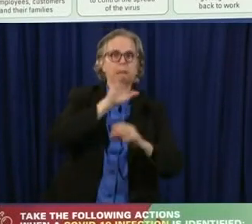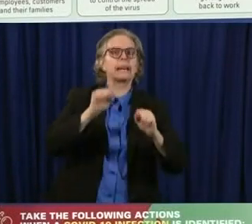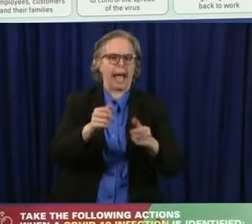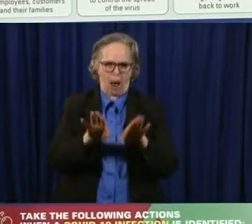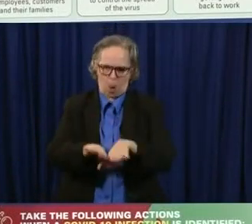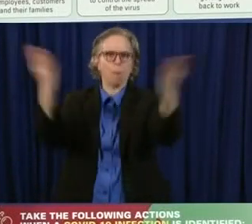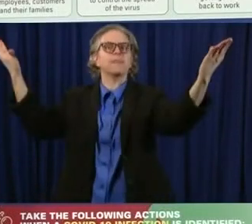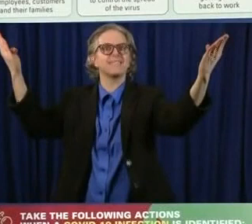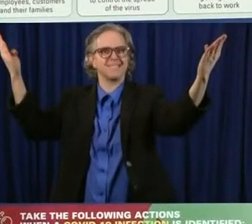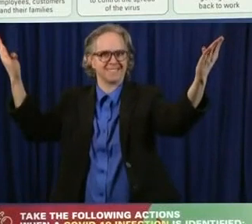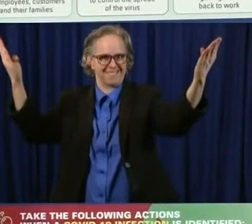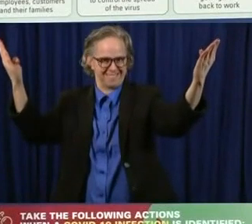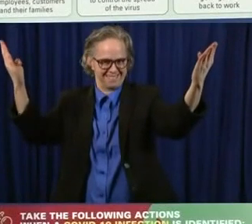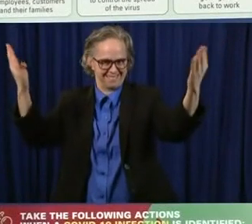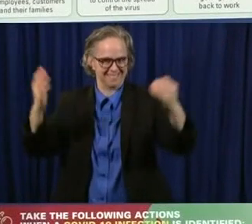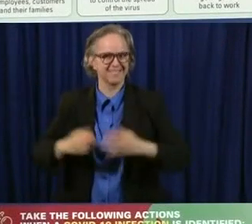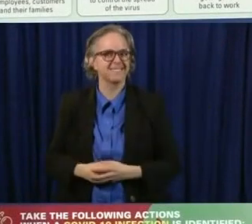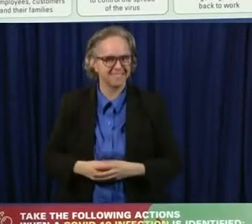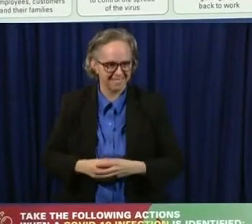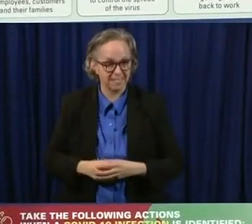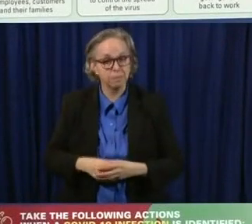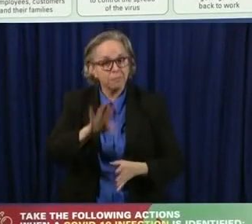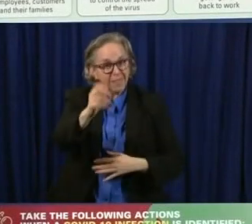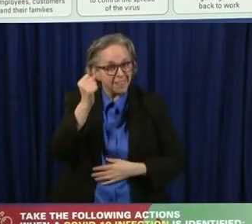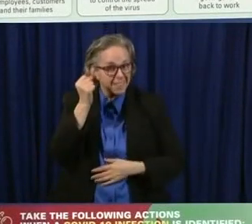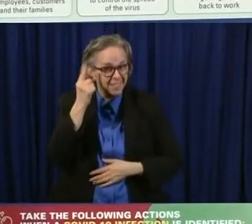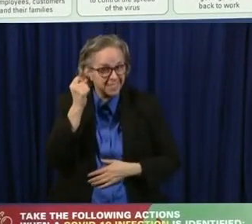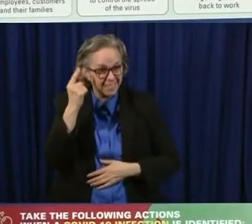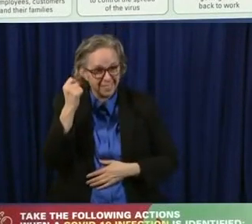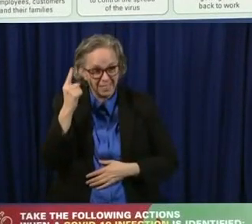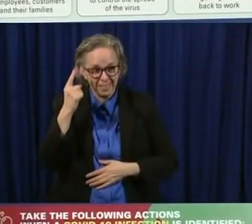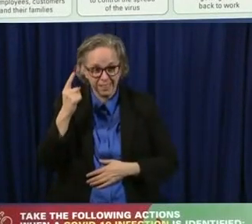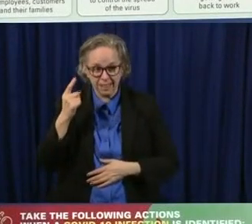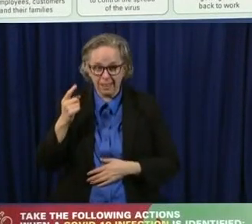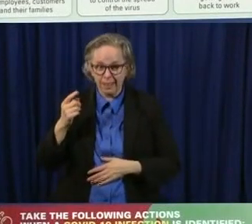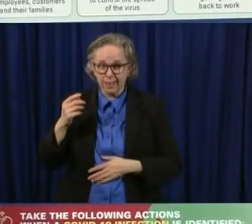And I would ask you to remember that under the old order, um,